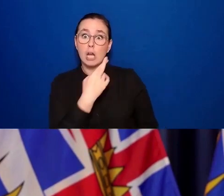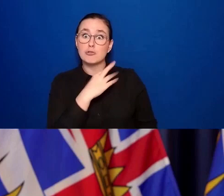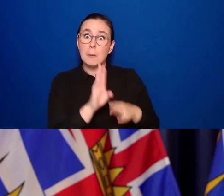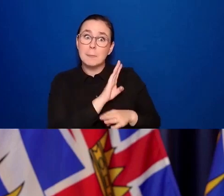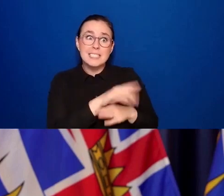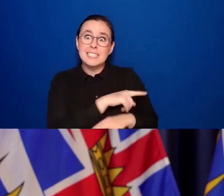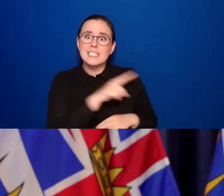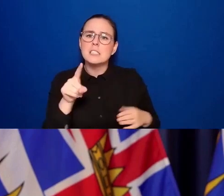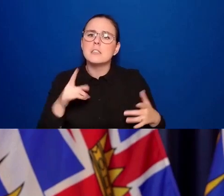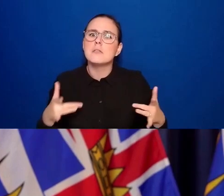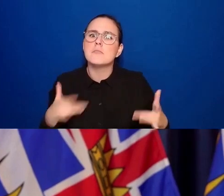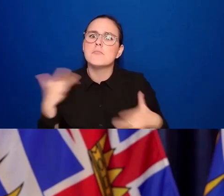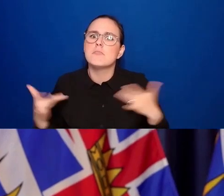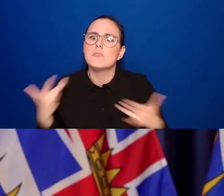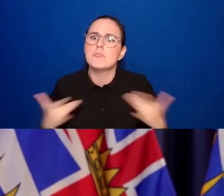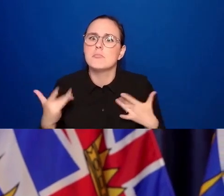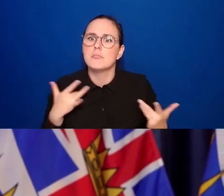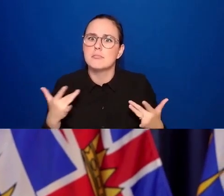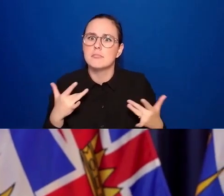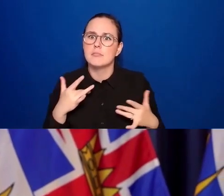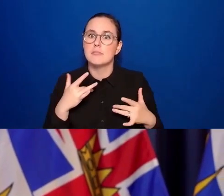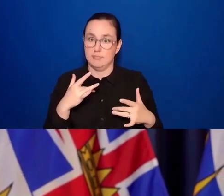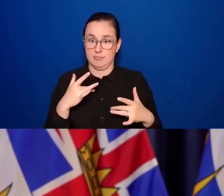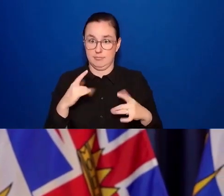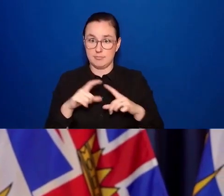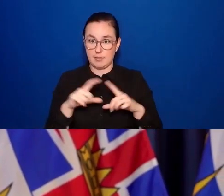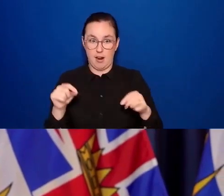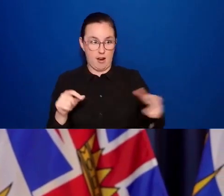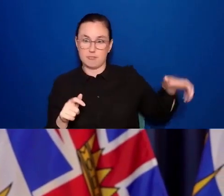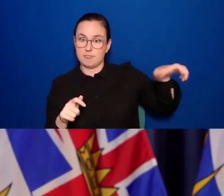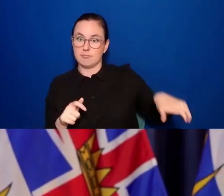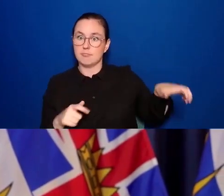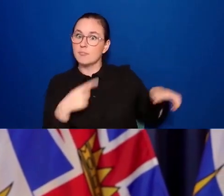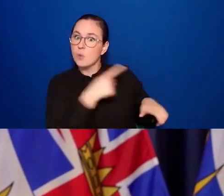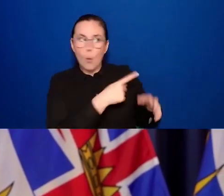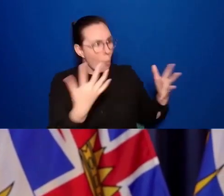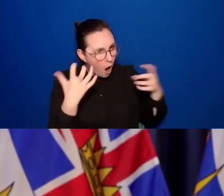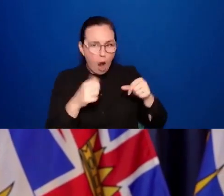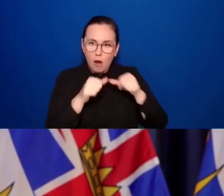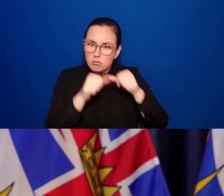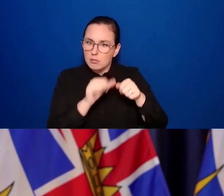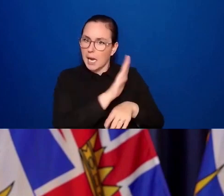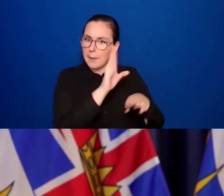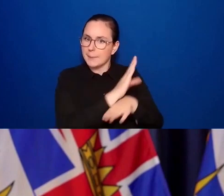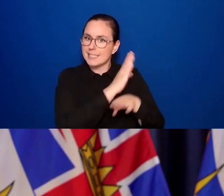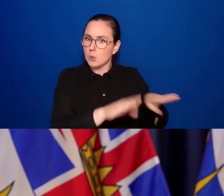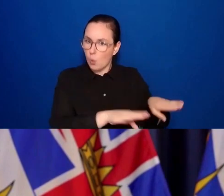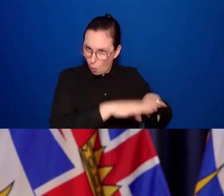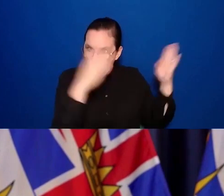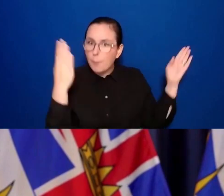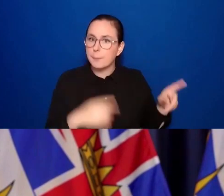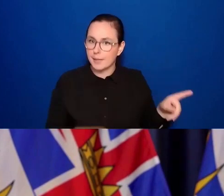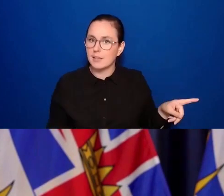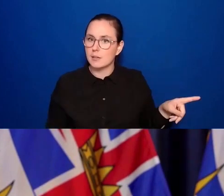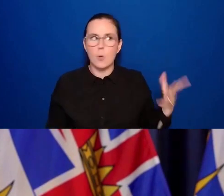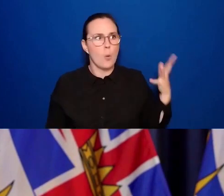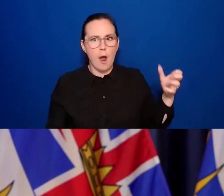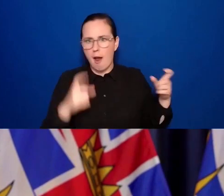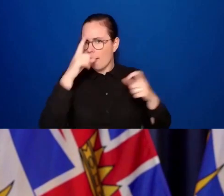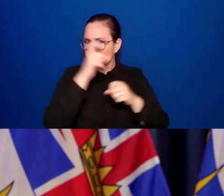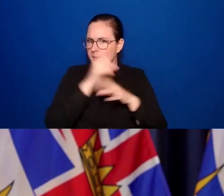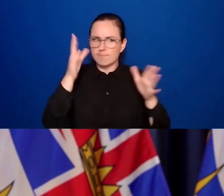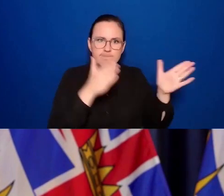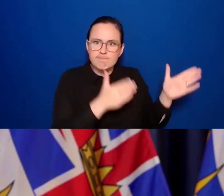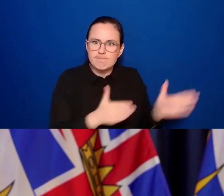open, not just for the next month or two, but for the rest of their business. They want to be able to plan. When we announced